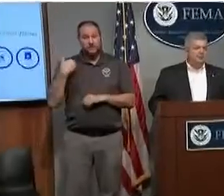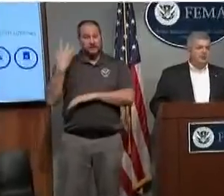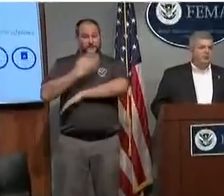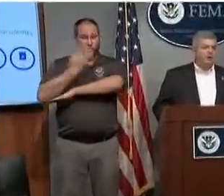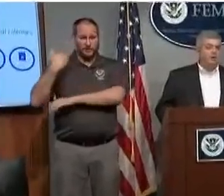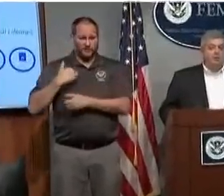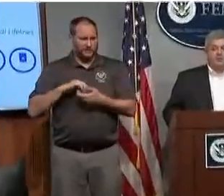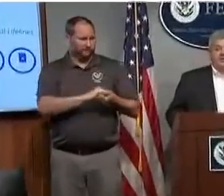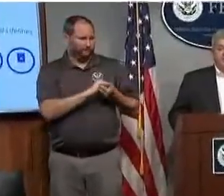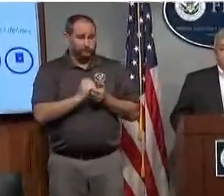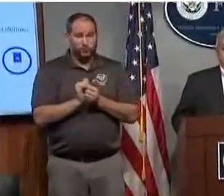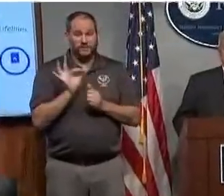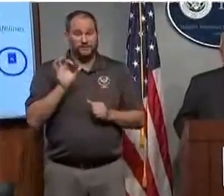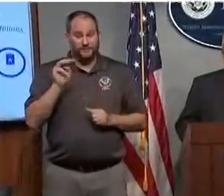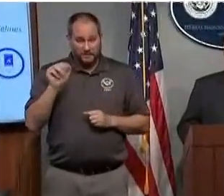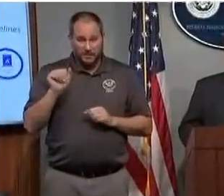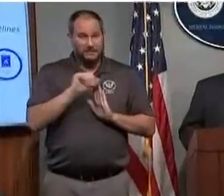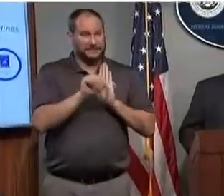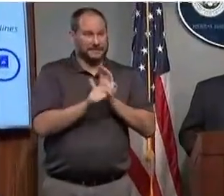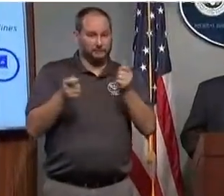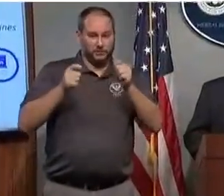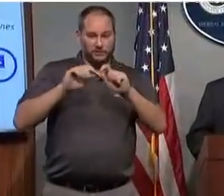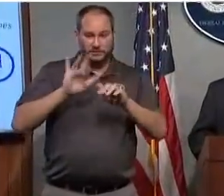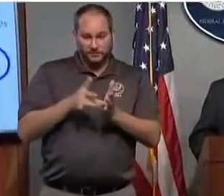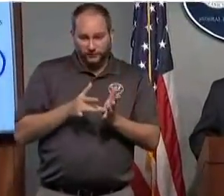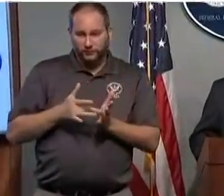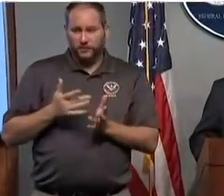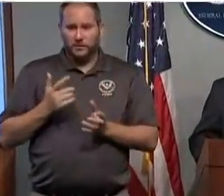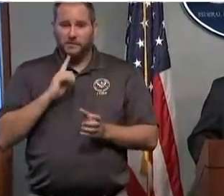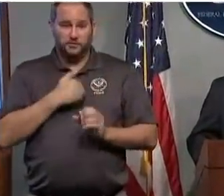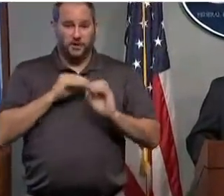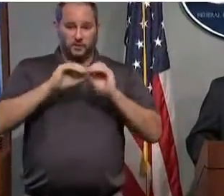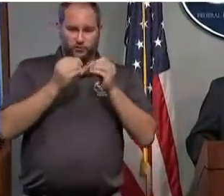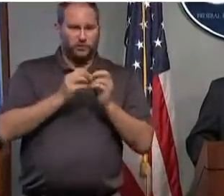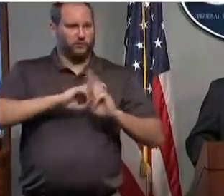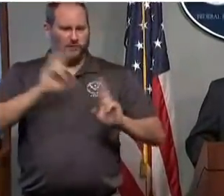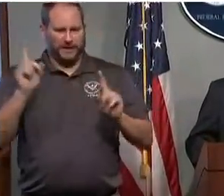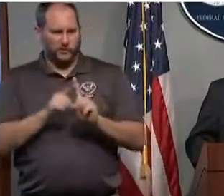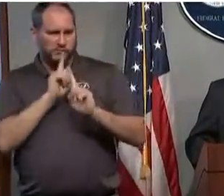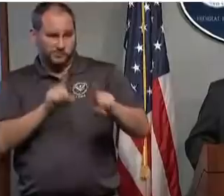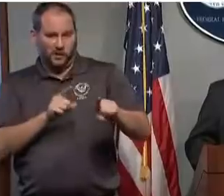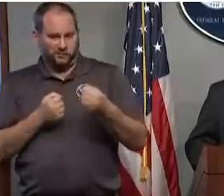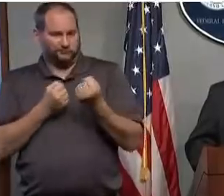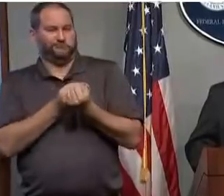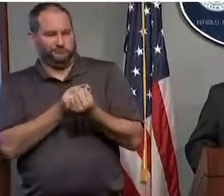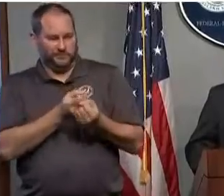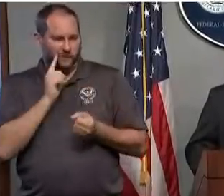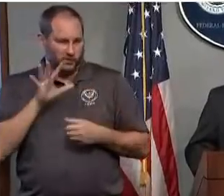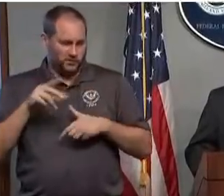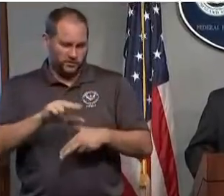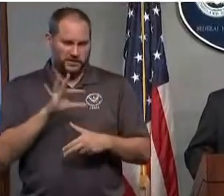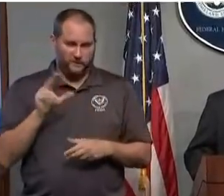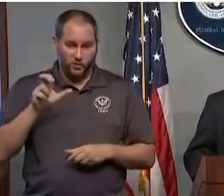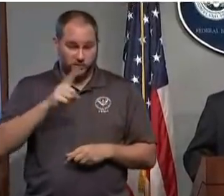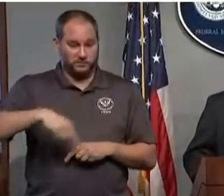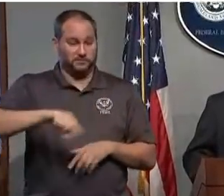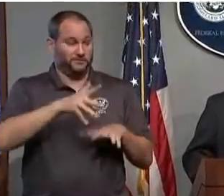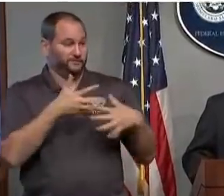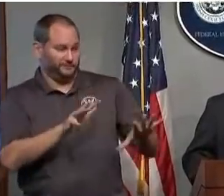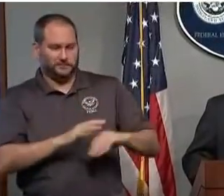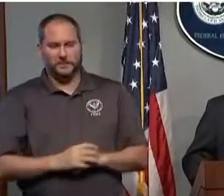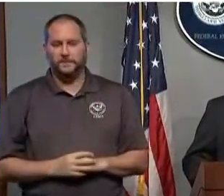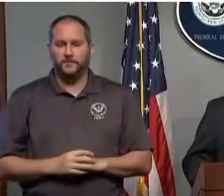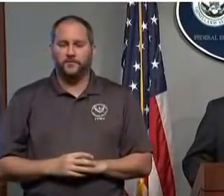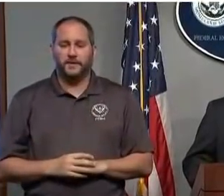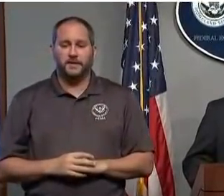management to make sure that our organizations are staged and ready to respond as soon as the storm clears. What we are is members of each and